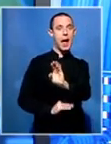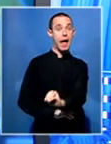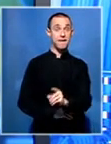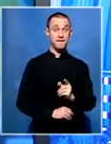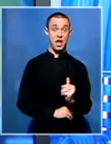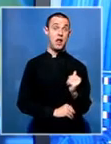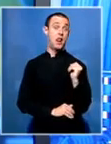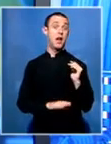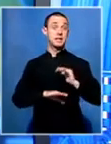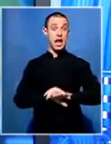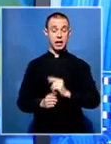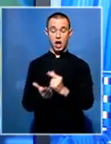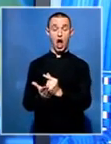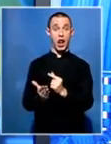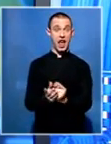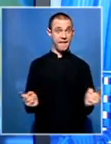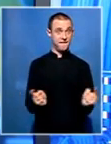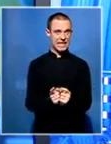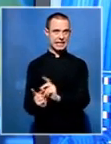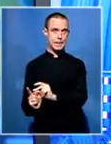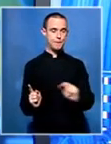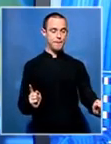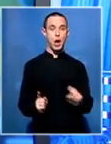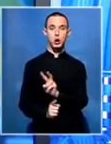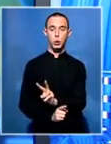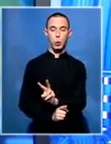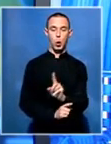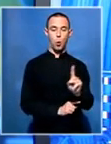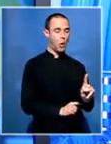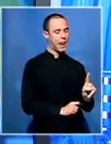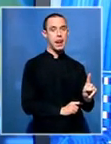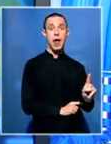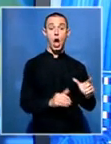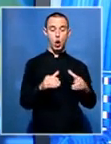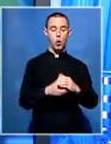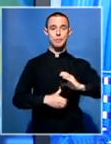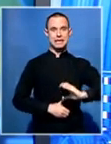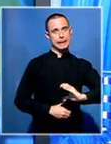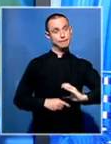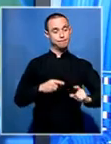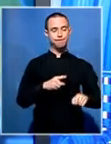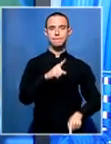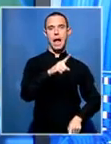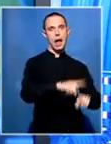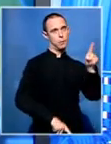Africa Cup of Nations last night after going down 2-1 to Ghana in a Group C decider.